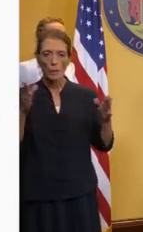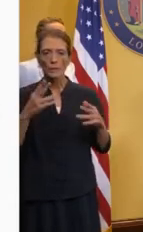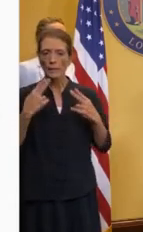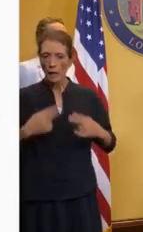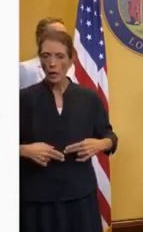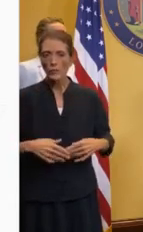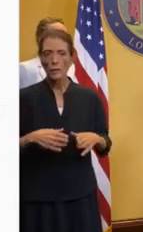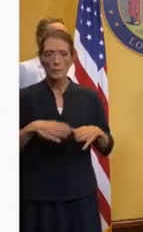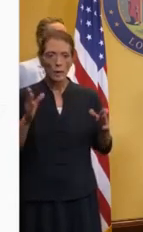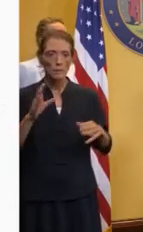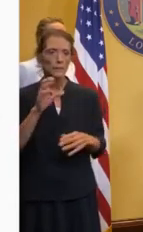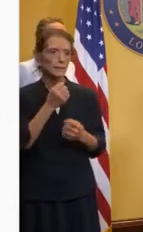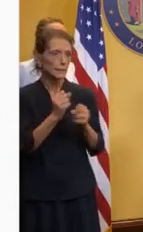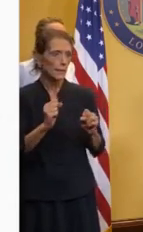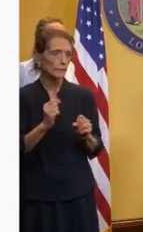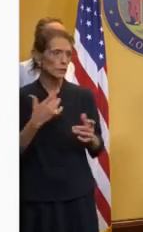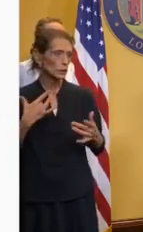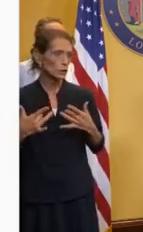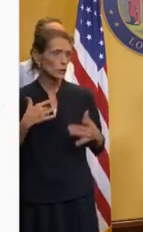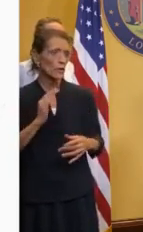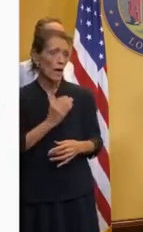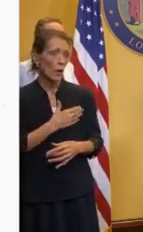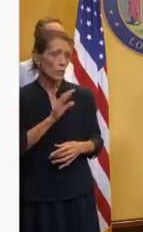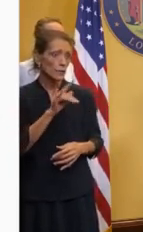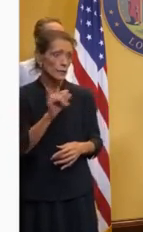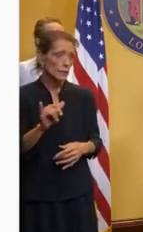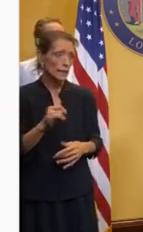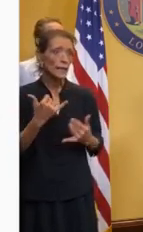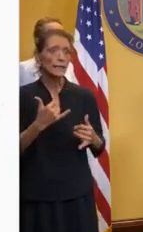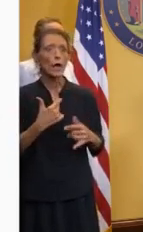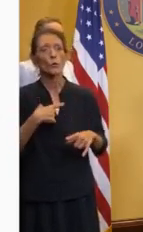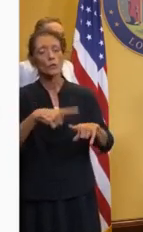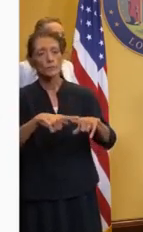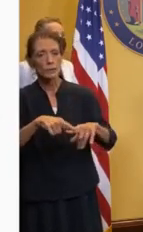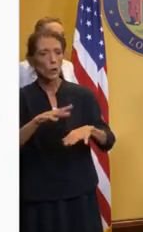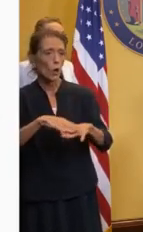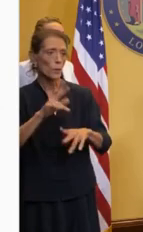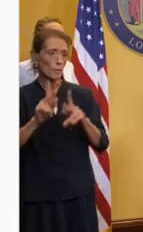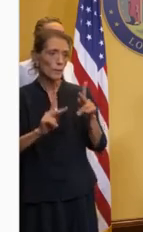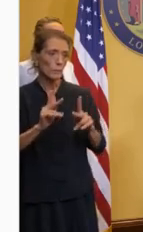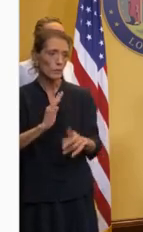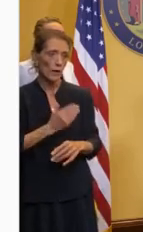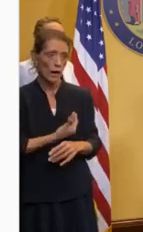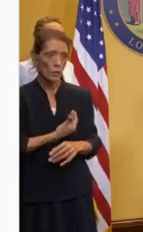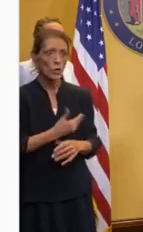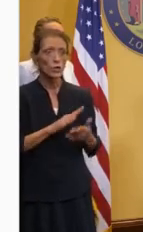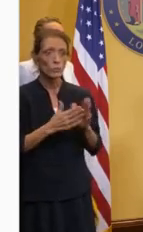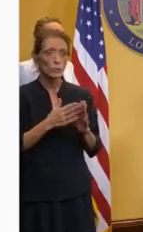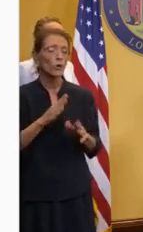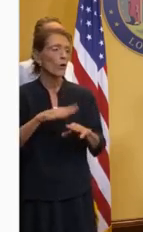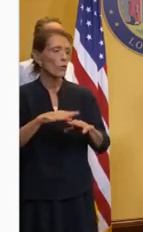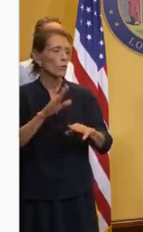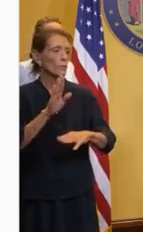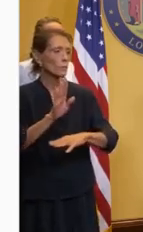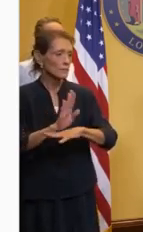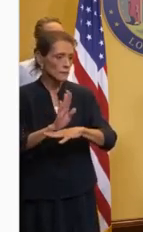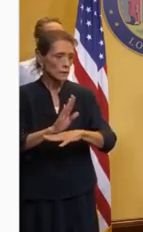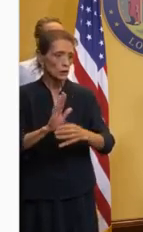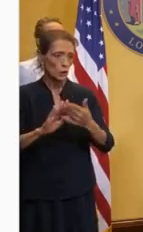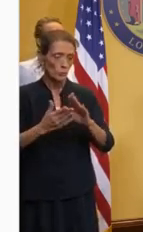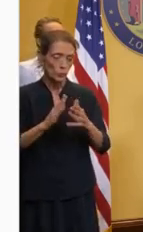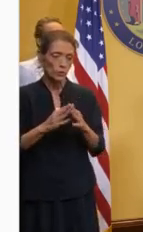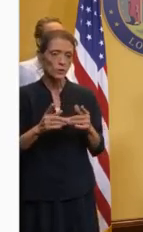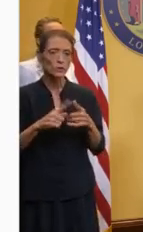public safety concerns in our city. And now we're leaning again back on the people of our community, on the business community